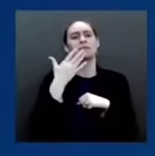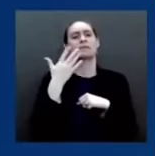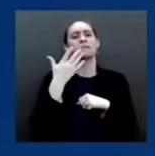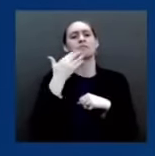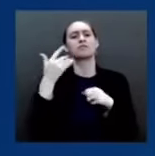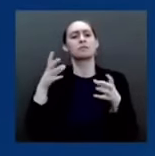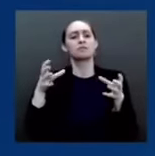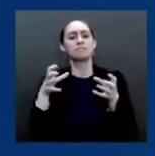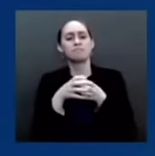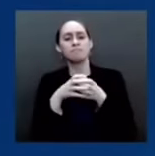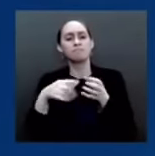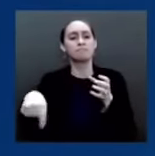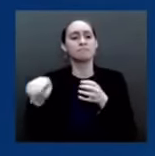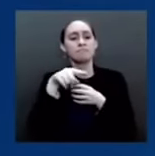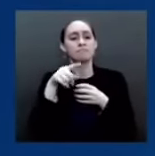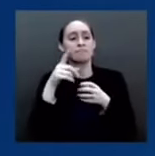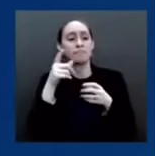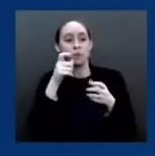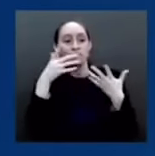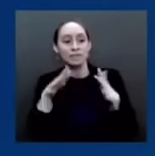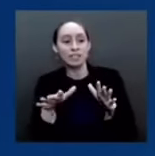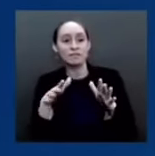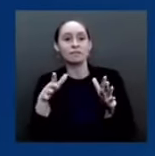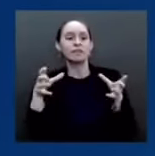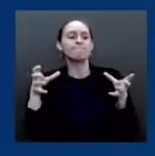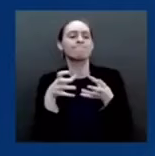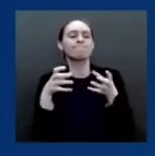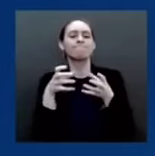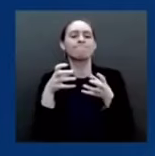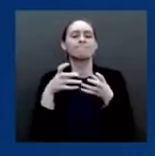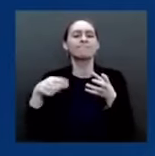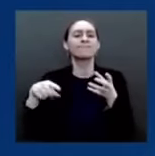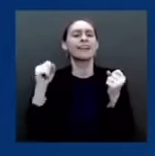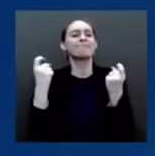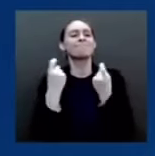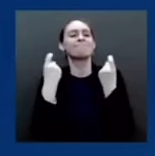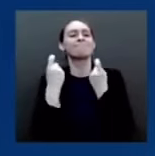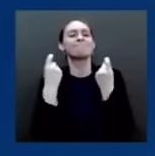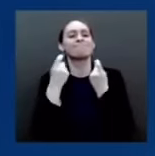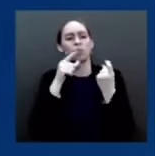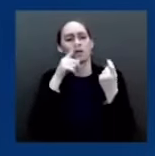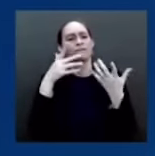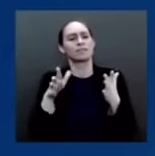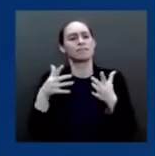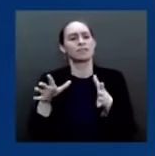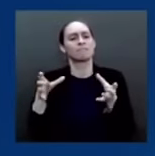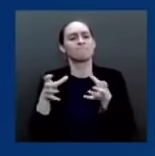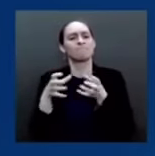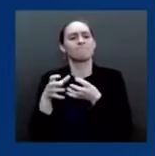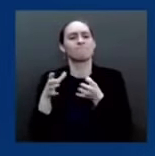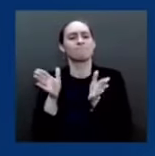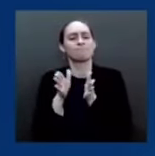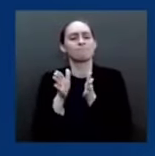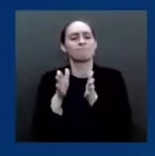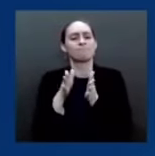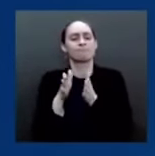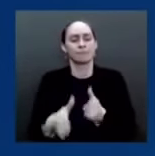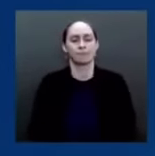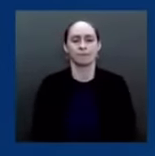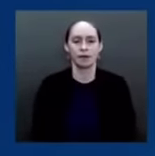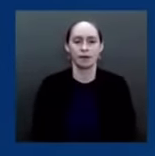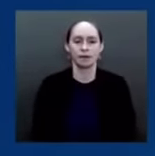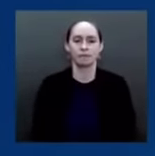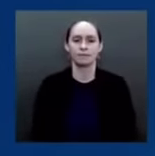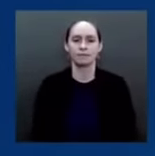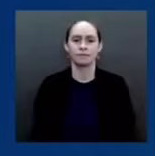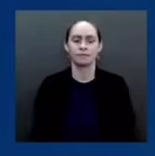with family and close friends who are also vaccinated and boosted. So it really depends on